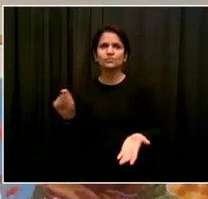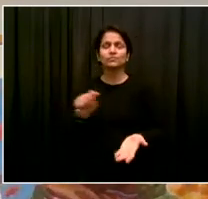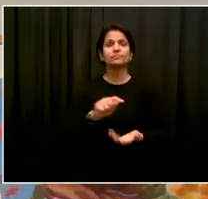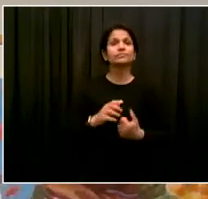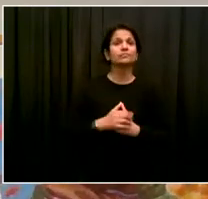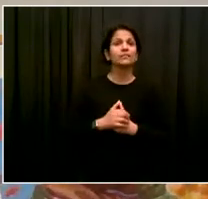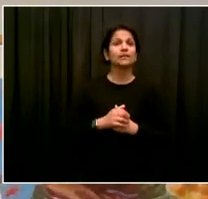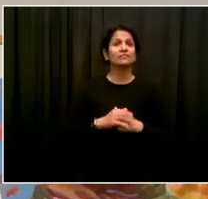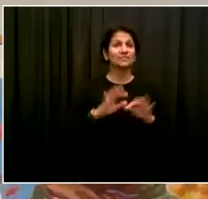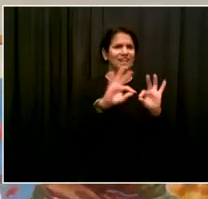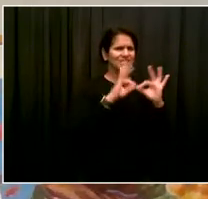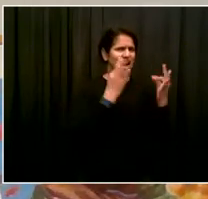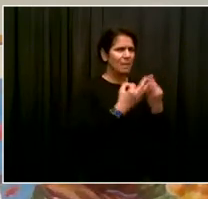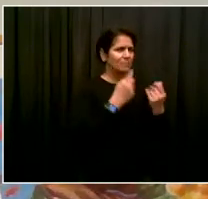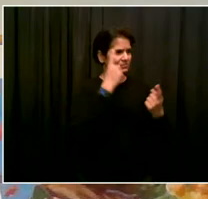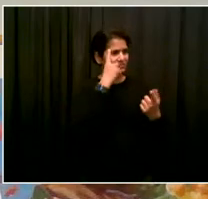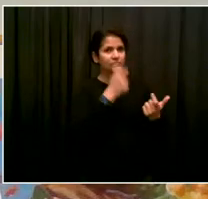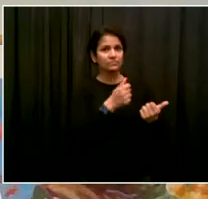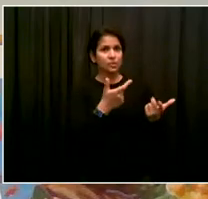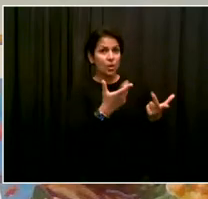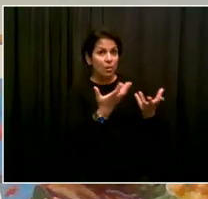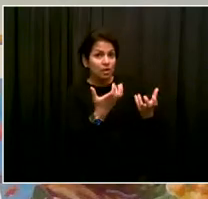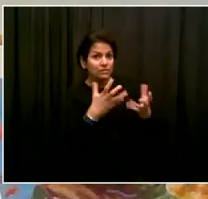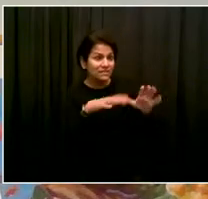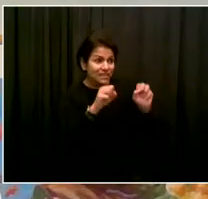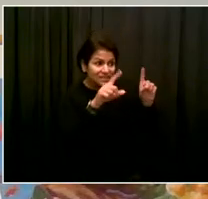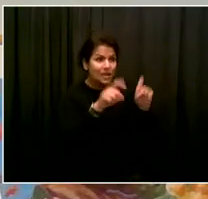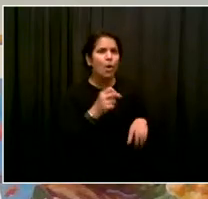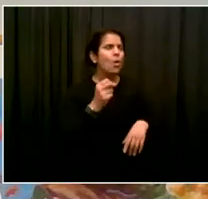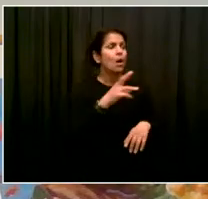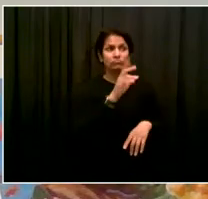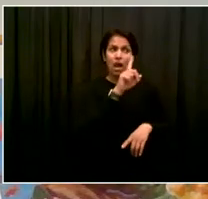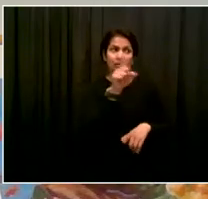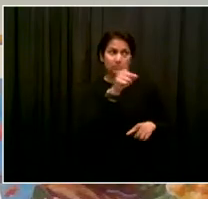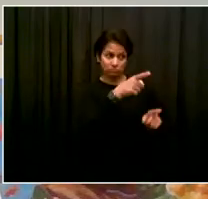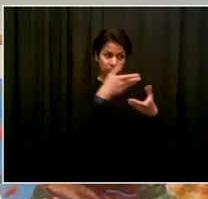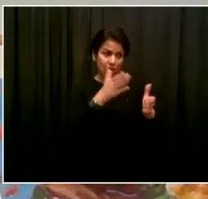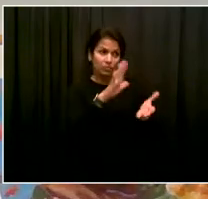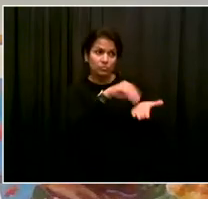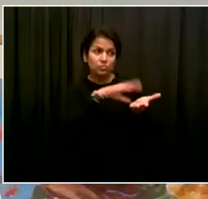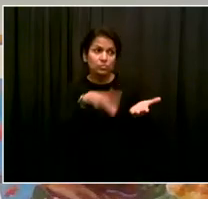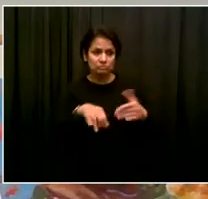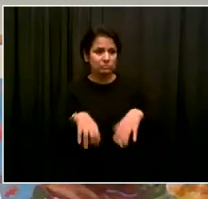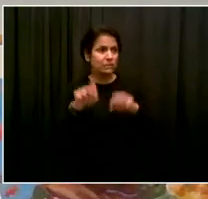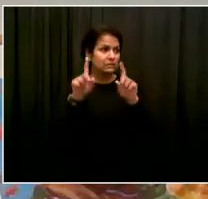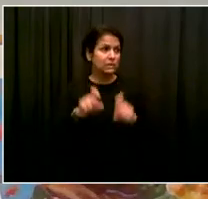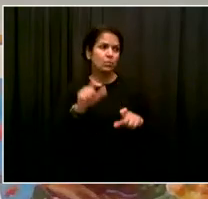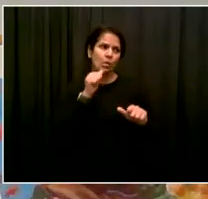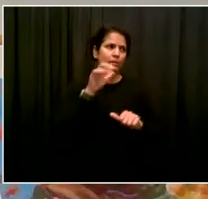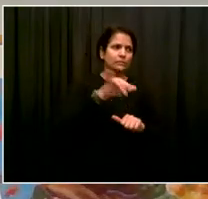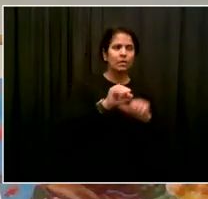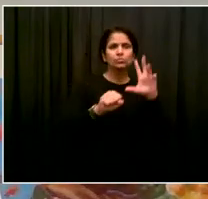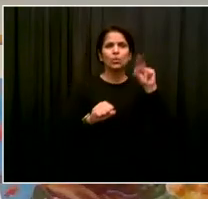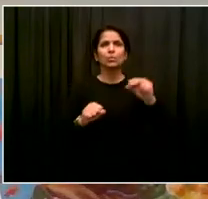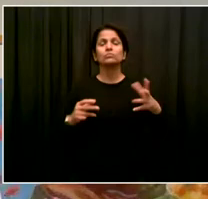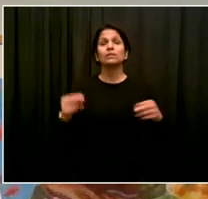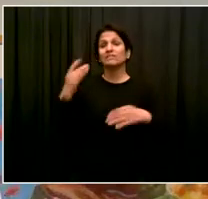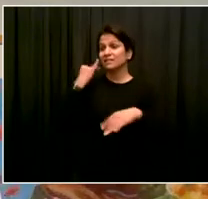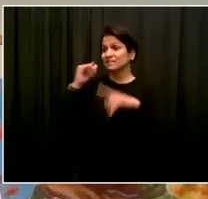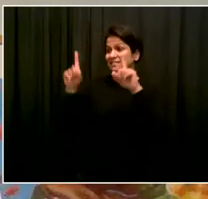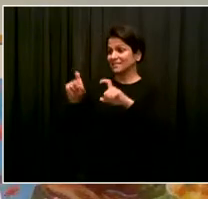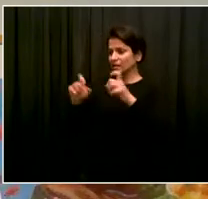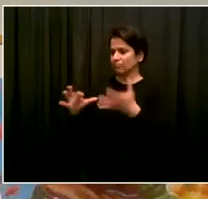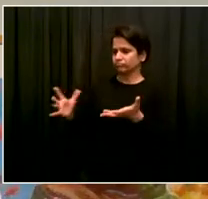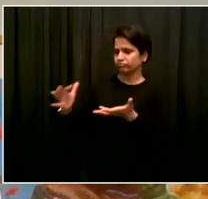because they wanted that information. And so we look forward to supporting them and using the information again as we make decisions about how to support